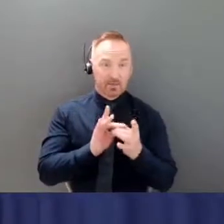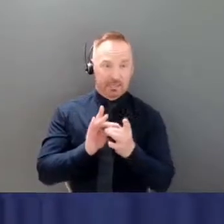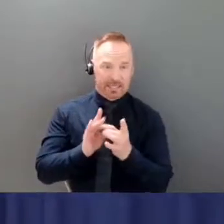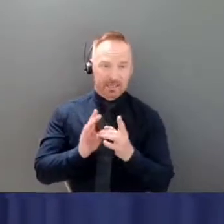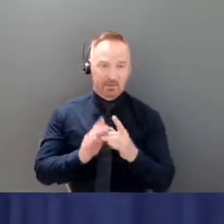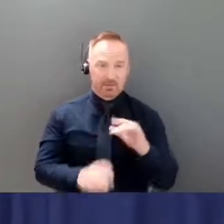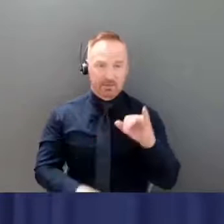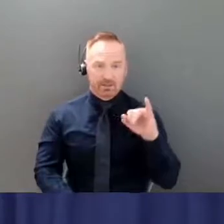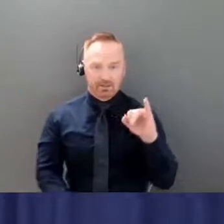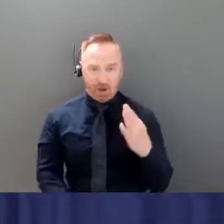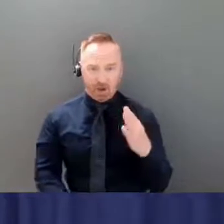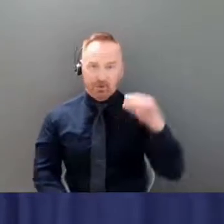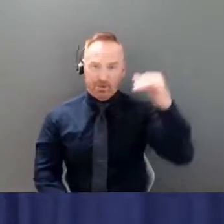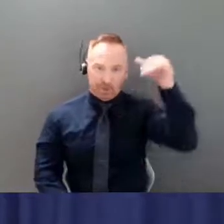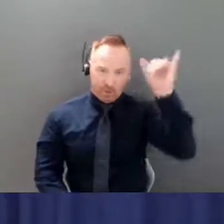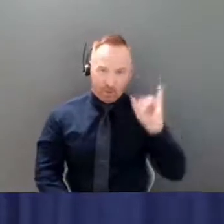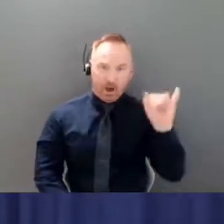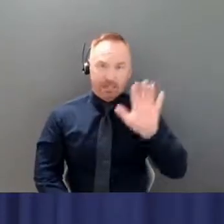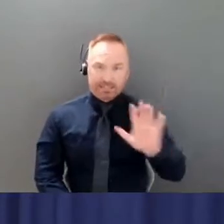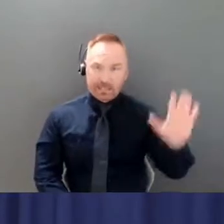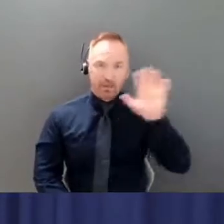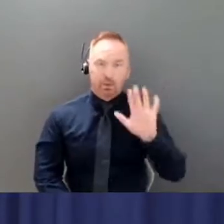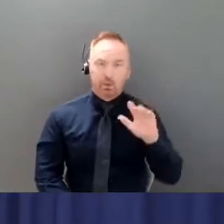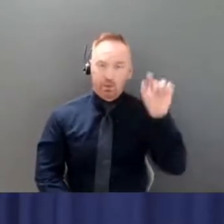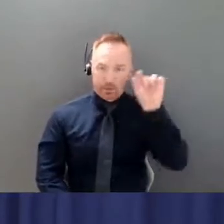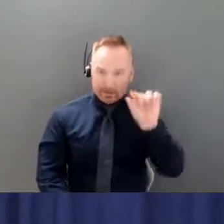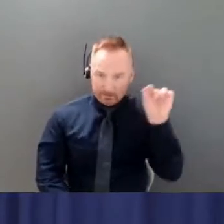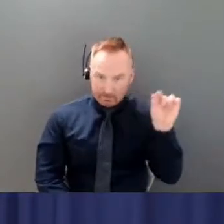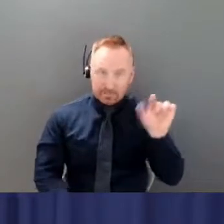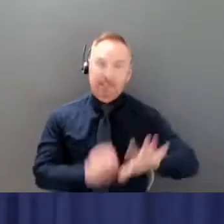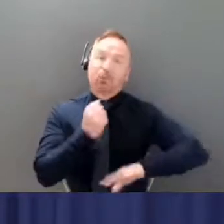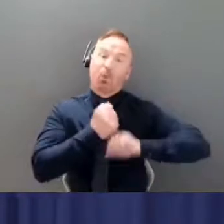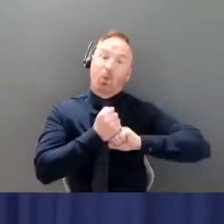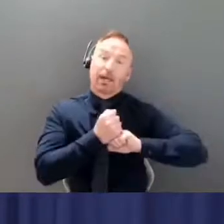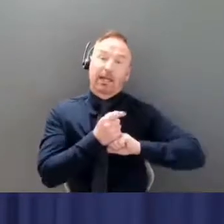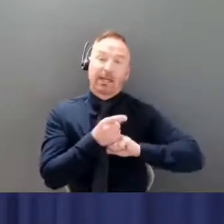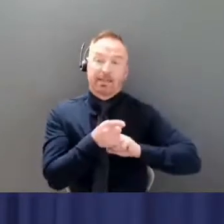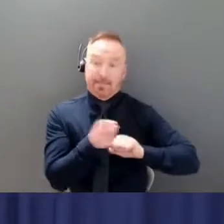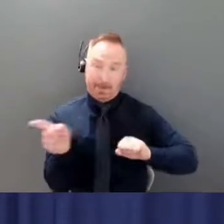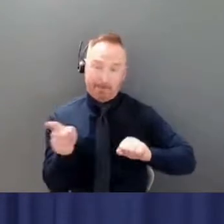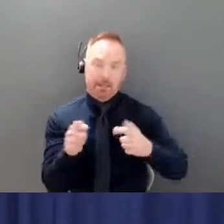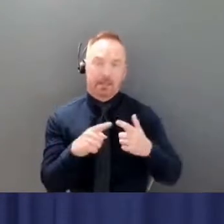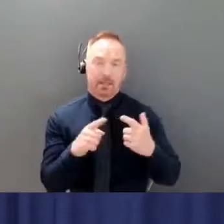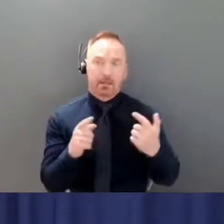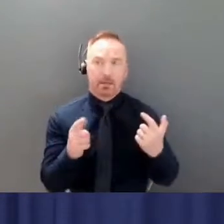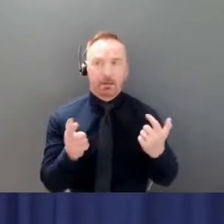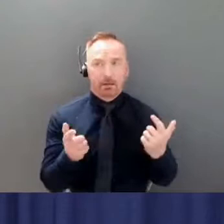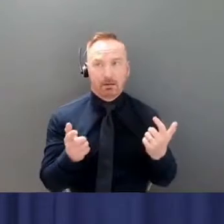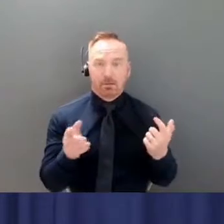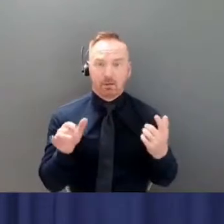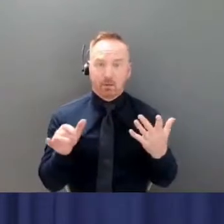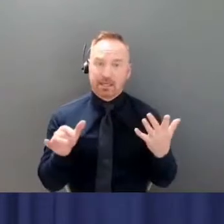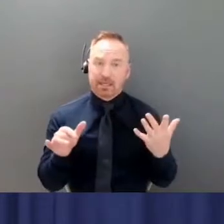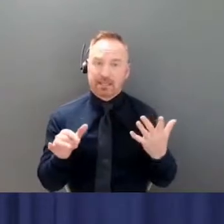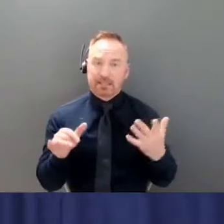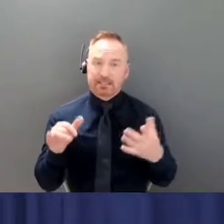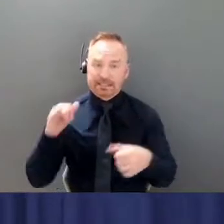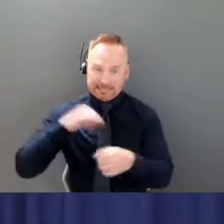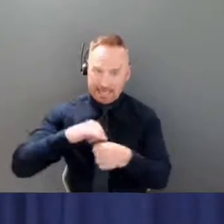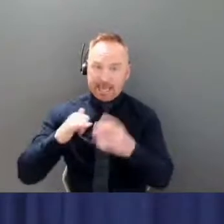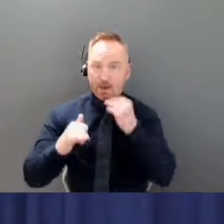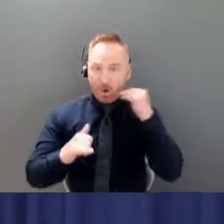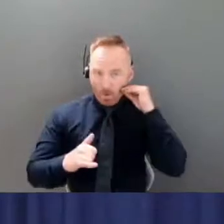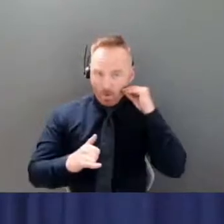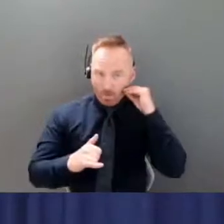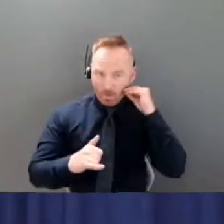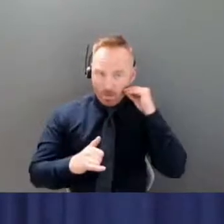government uh and uh and supporting them in ways that they can stay home from work the priority is to be able